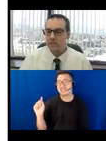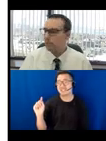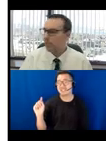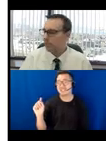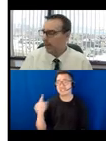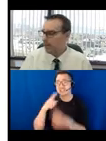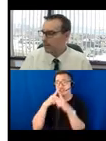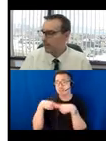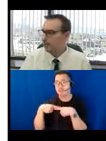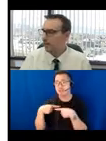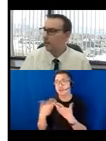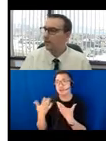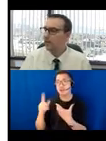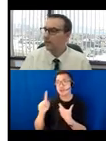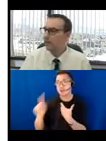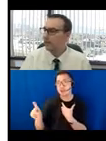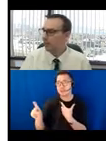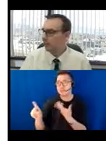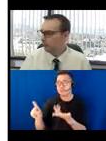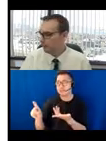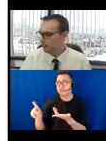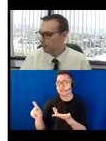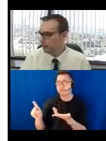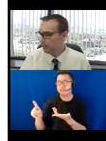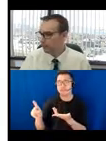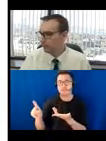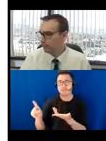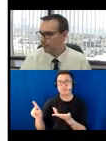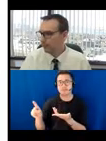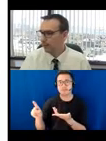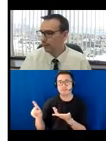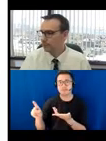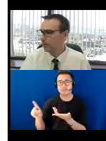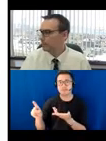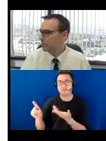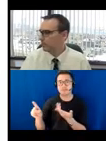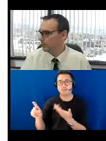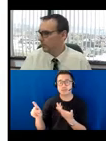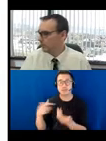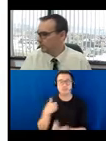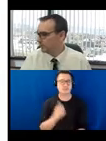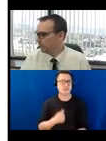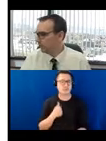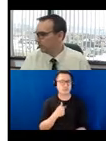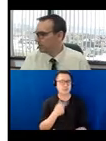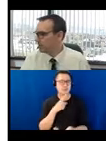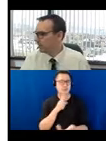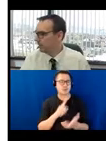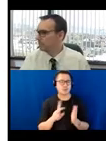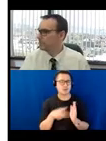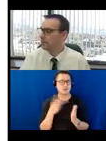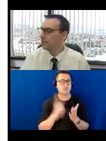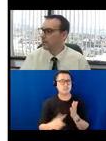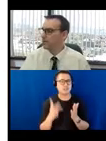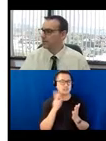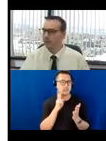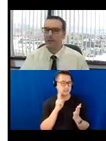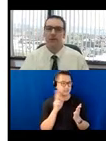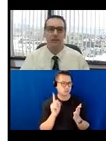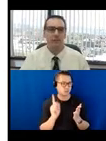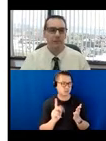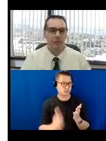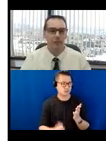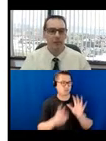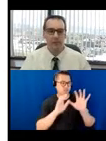I just would like to ask, are there any, I'm sorry, I'm just double checking to see where the questions are, and I'm seeing questions.